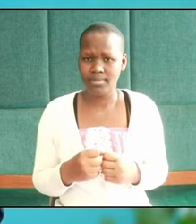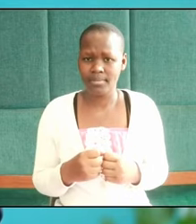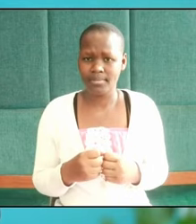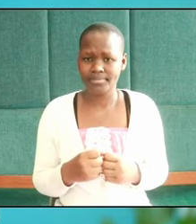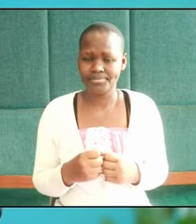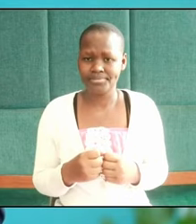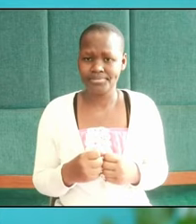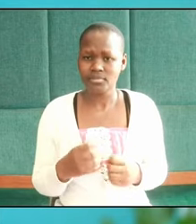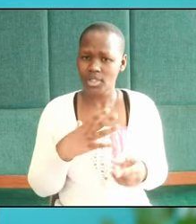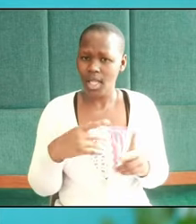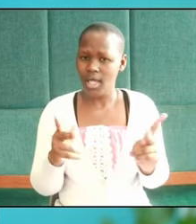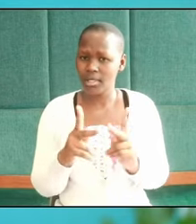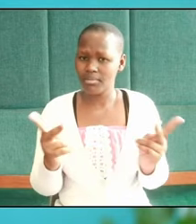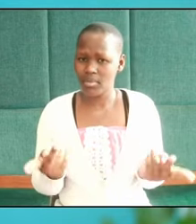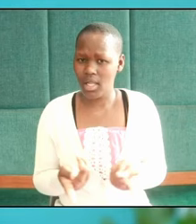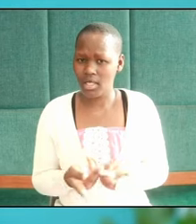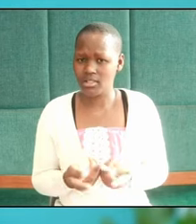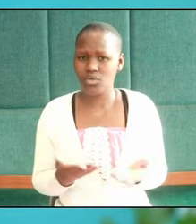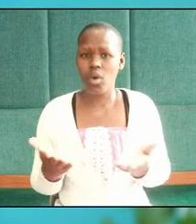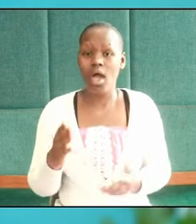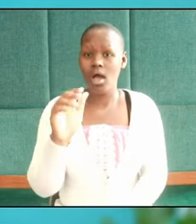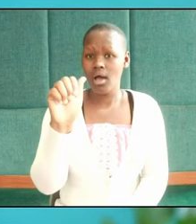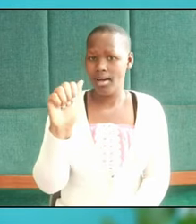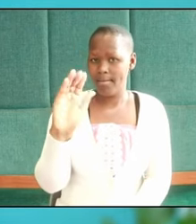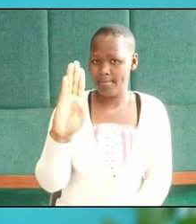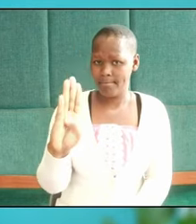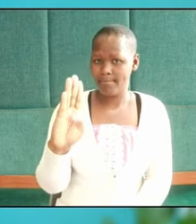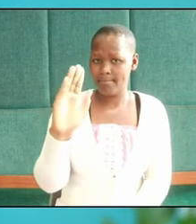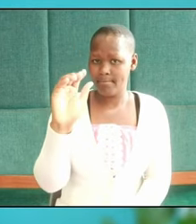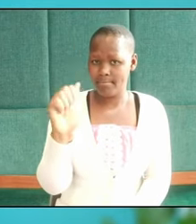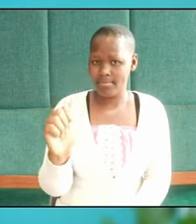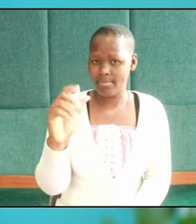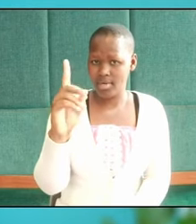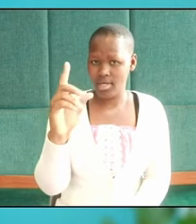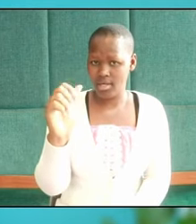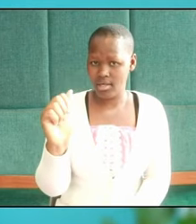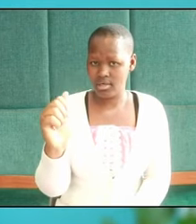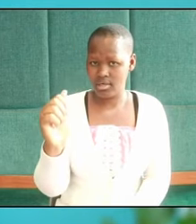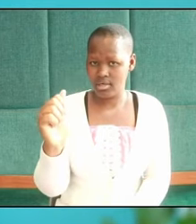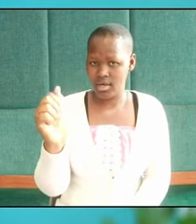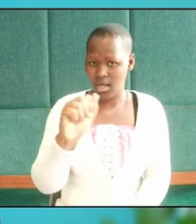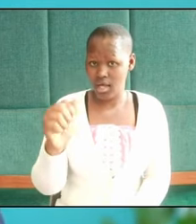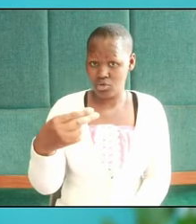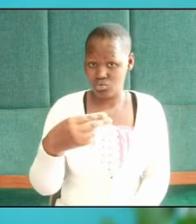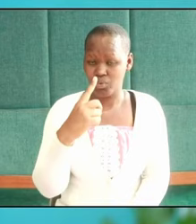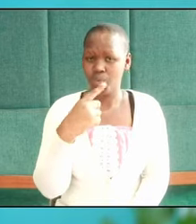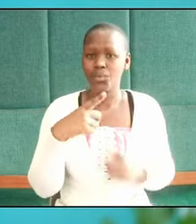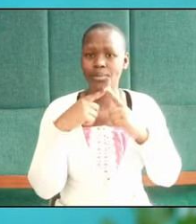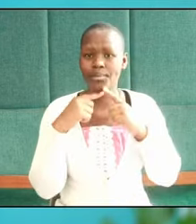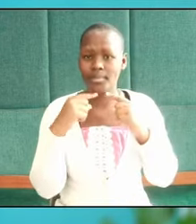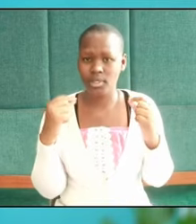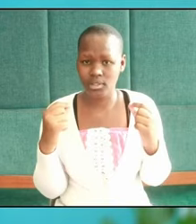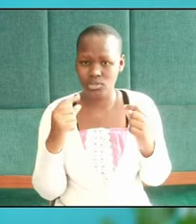place where Rabadash, who is a prince, a who